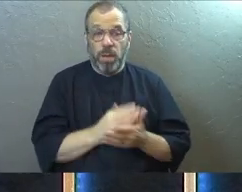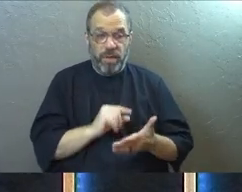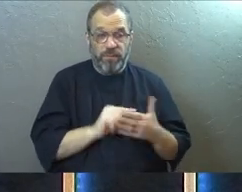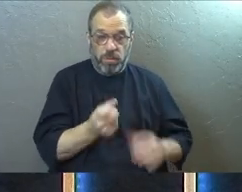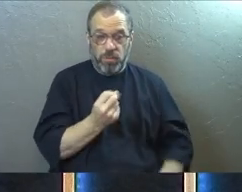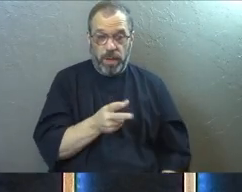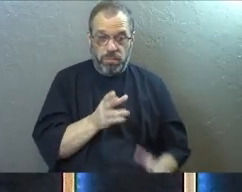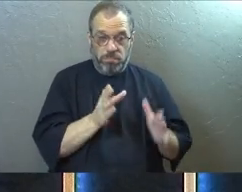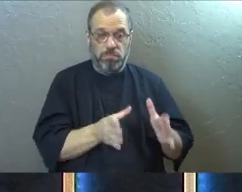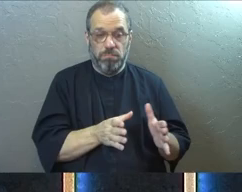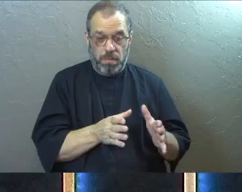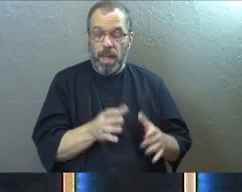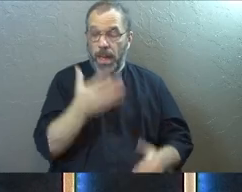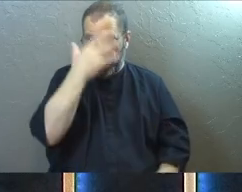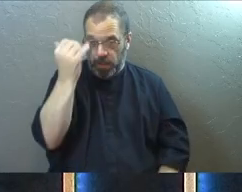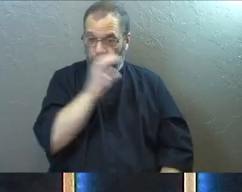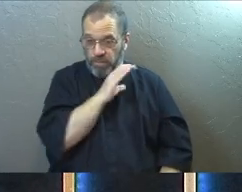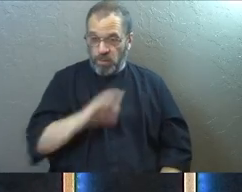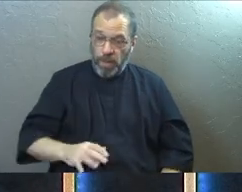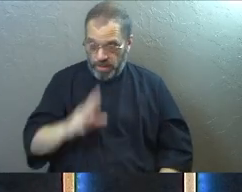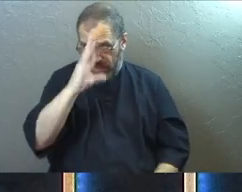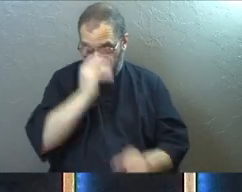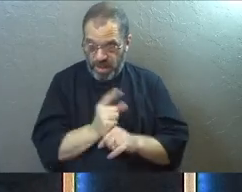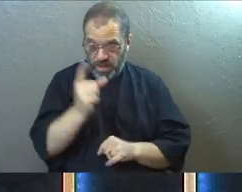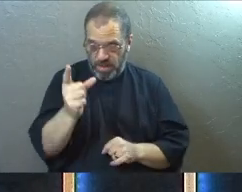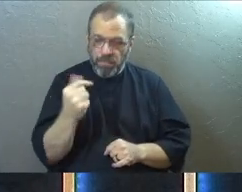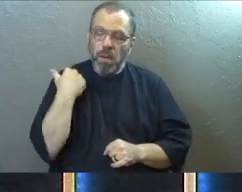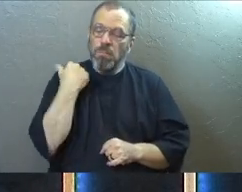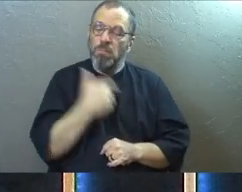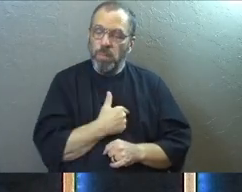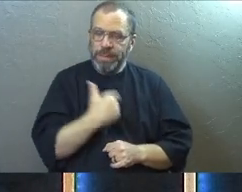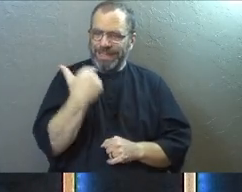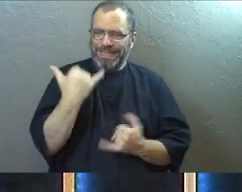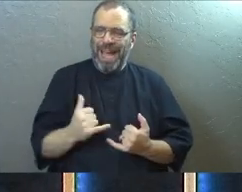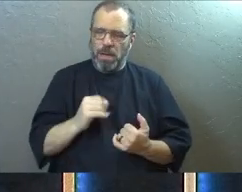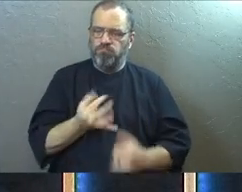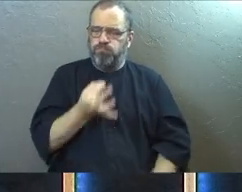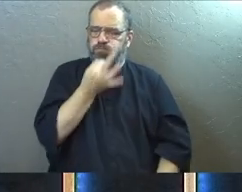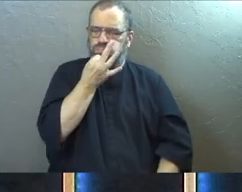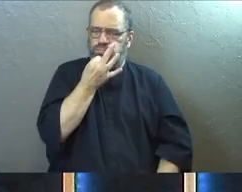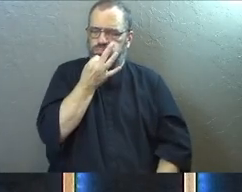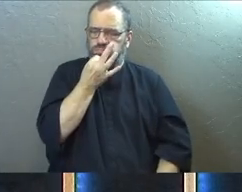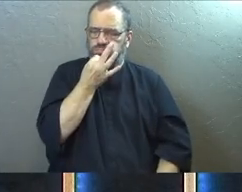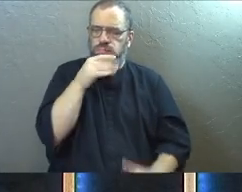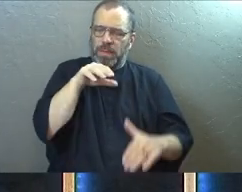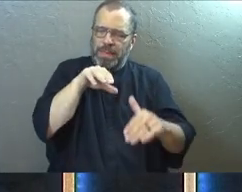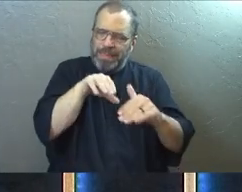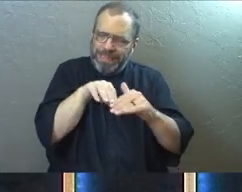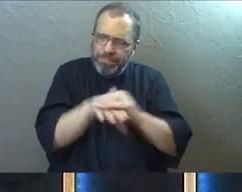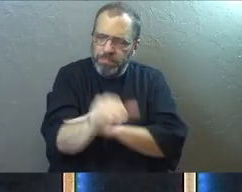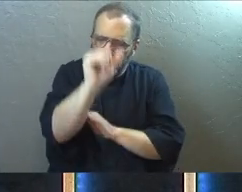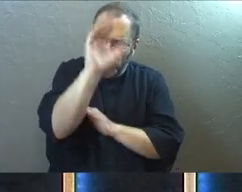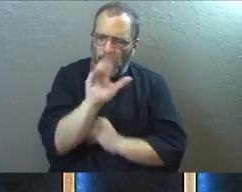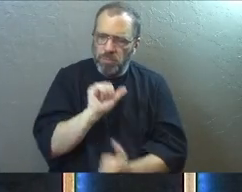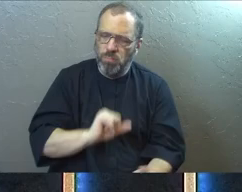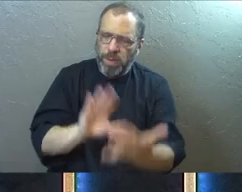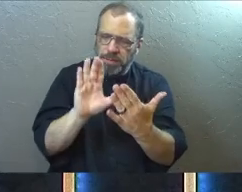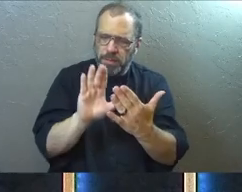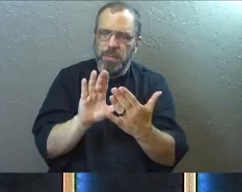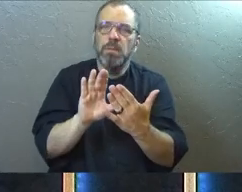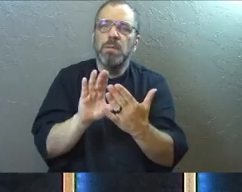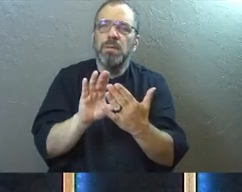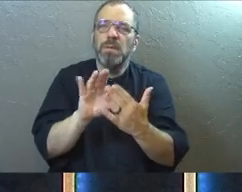that verse is we're going to spend some time. Because of Christ and our faith in him, we can now come boldly and confidently into God's presence.